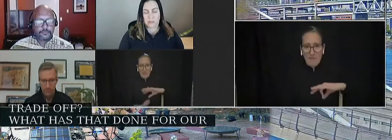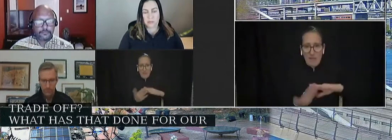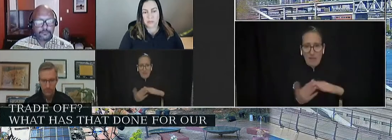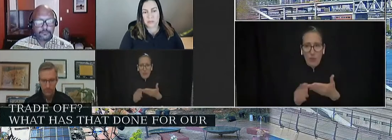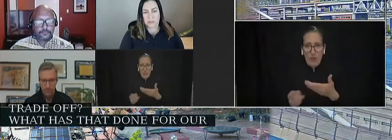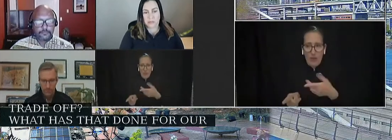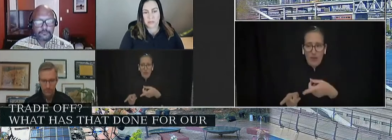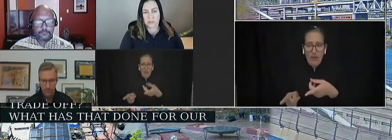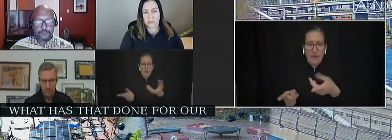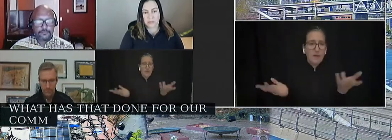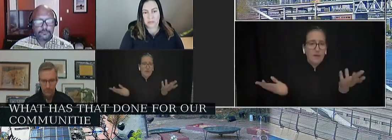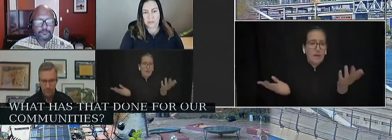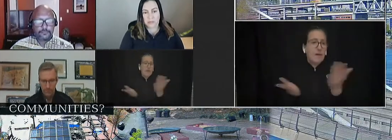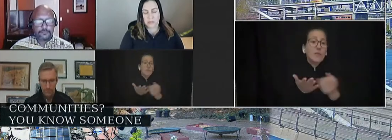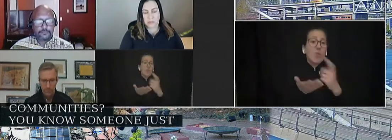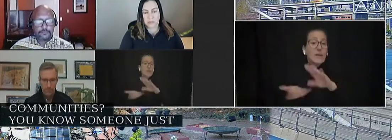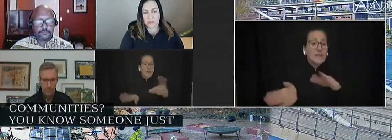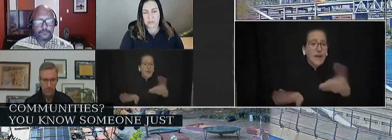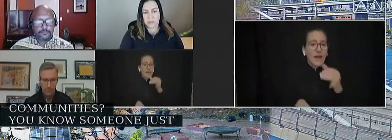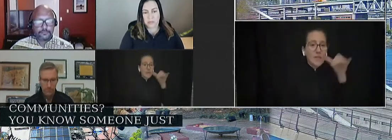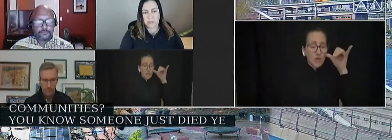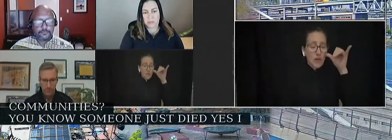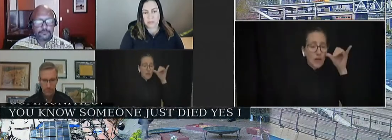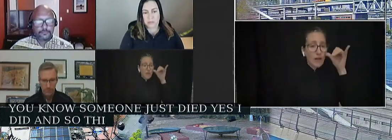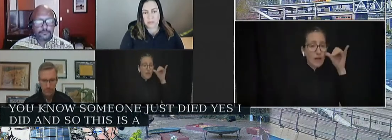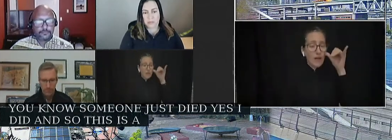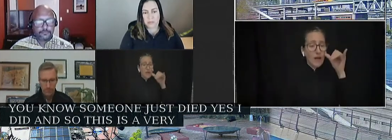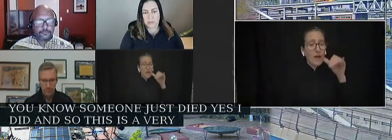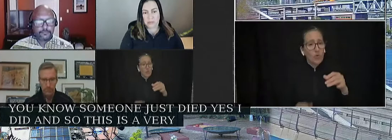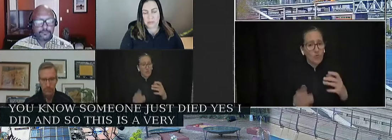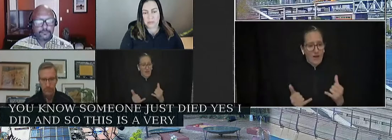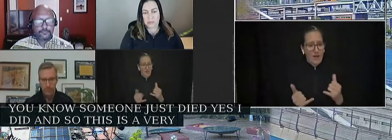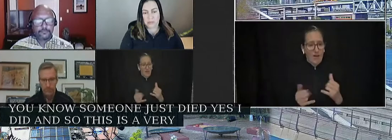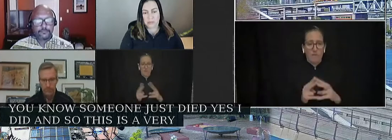You know, someone just died yesterday and so this is a very emotional moment.